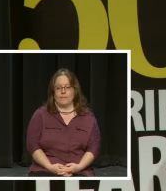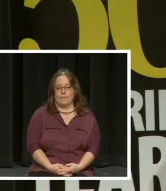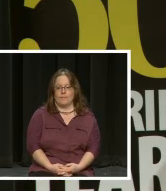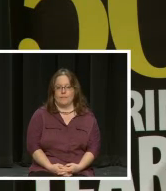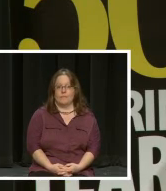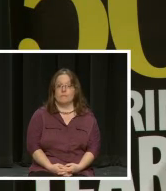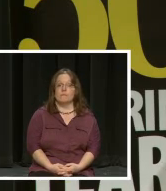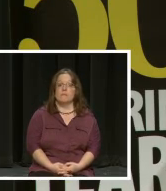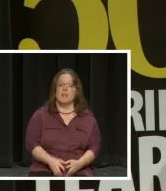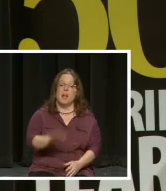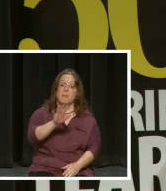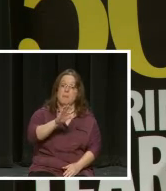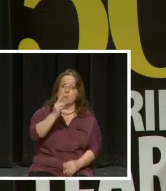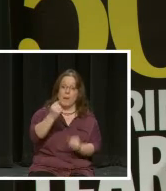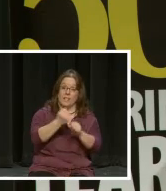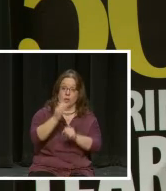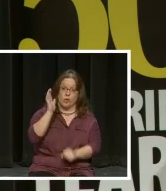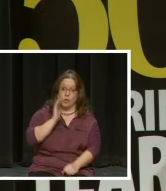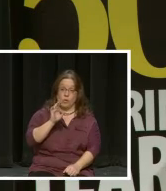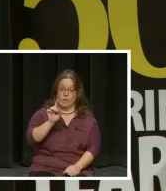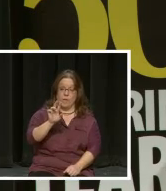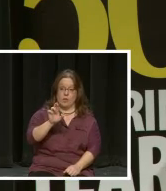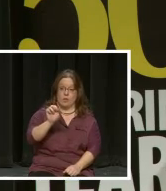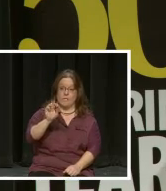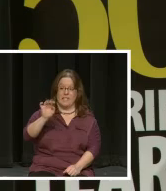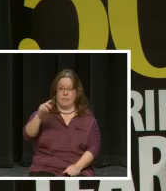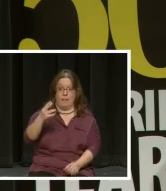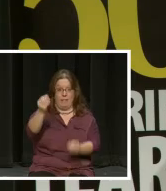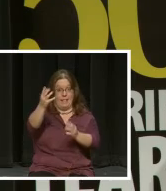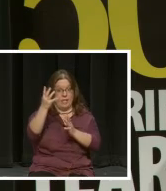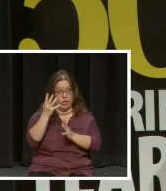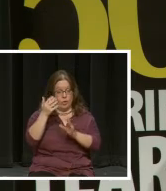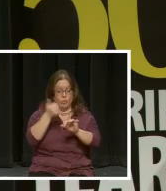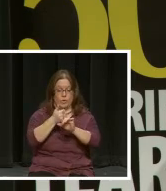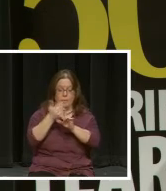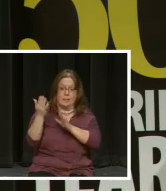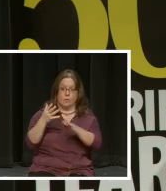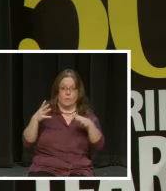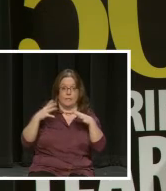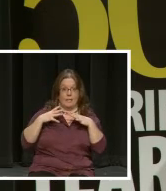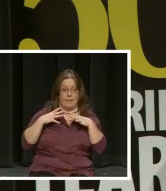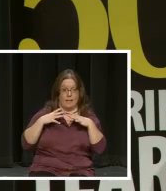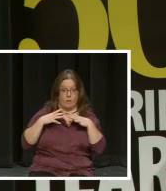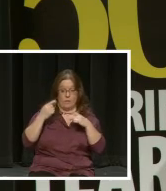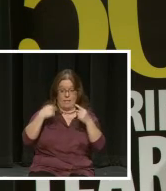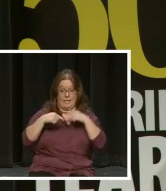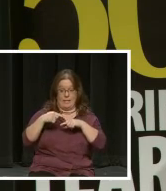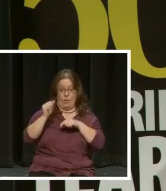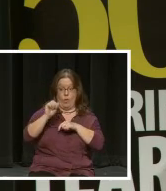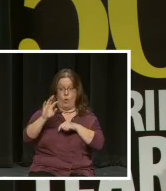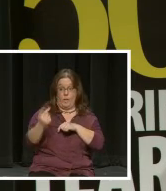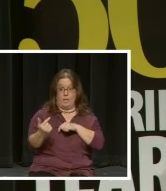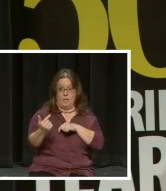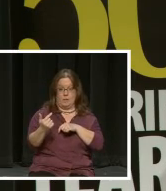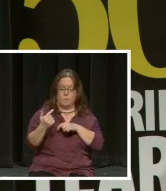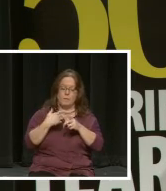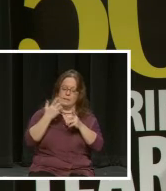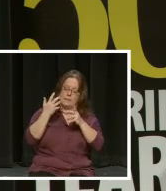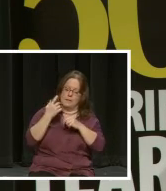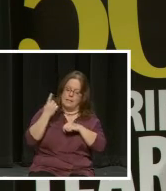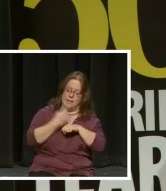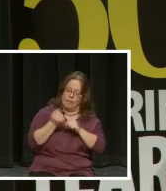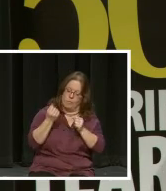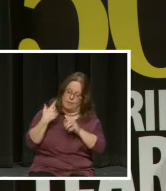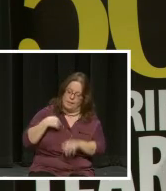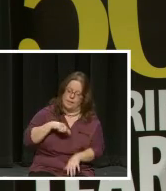It's about a year ago that Dr. Smith let us know that she would be retiring this August. and it was a sad day for